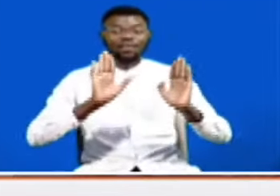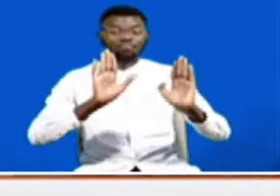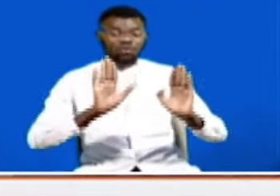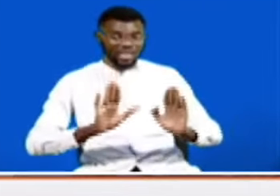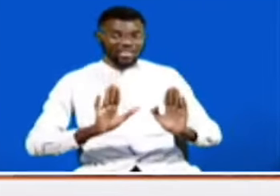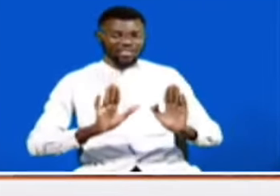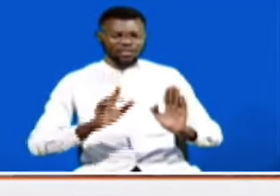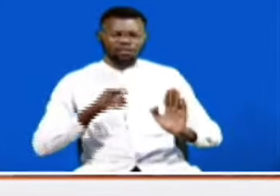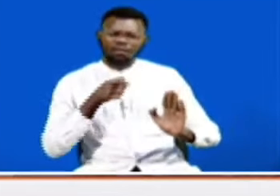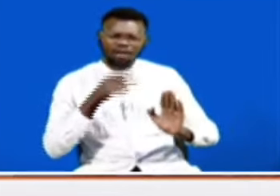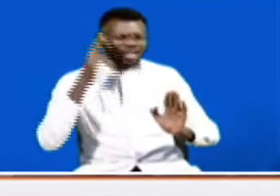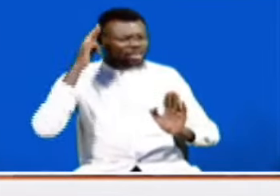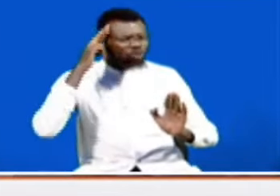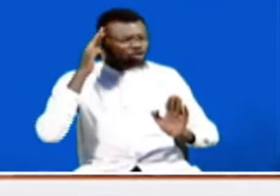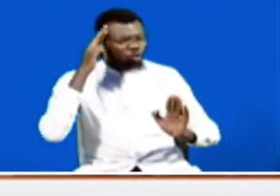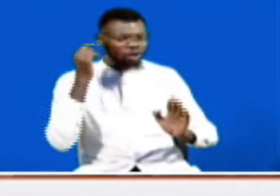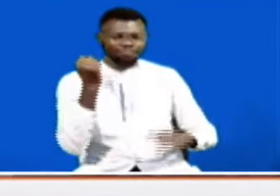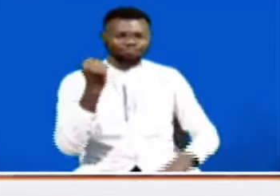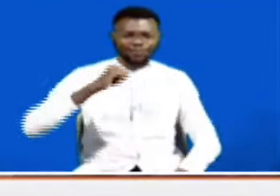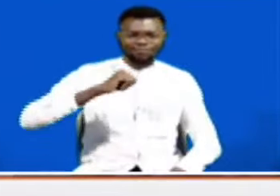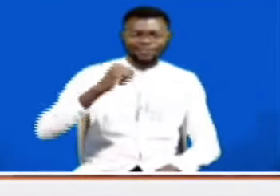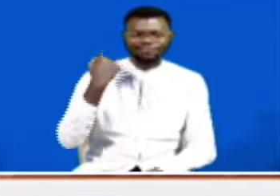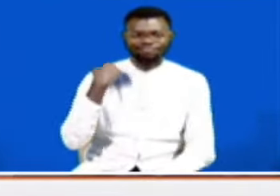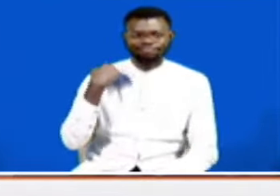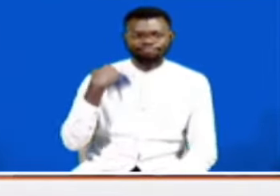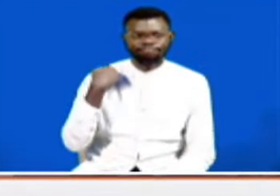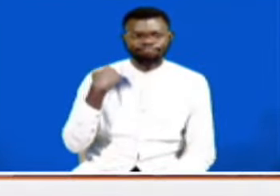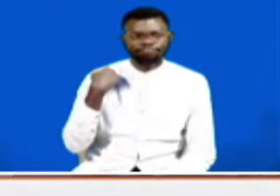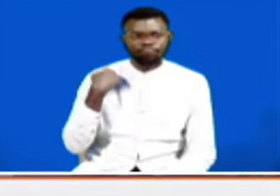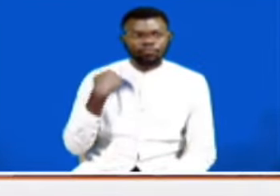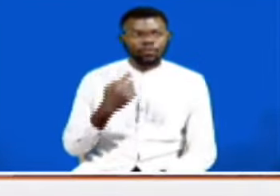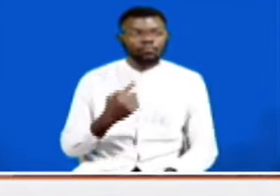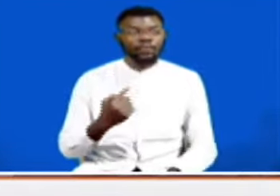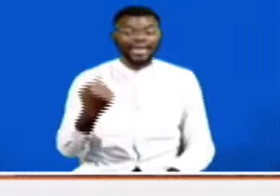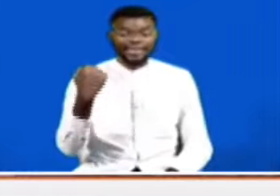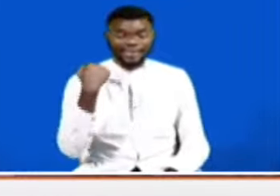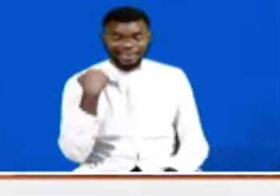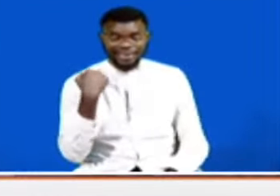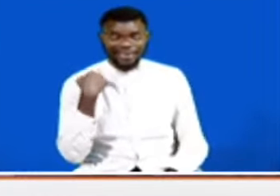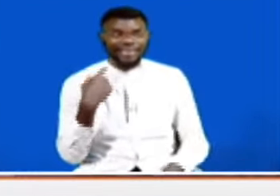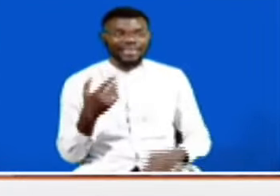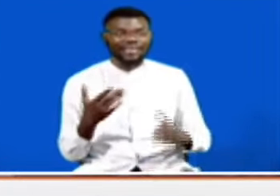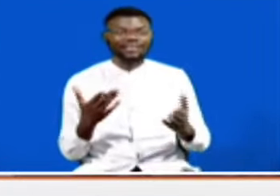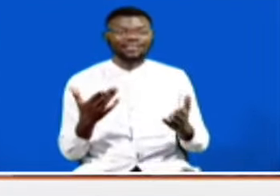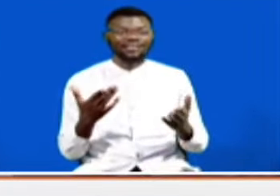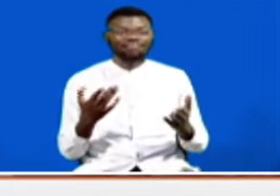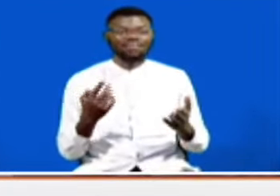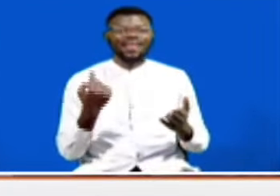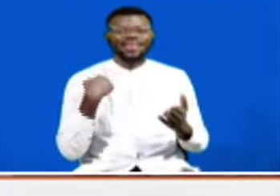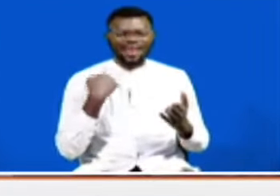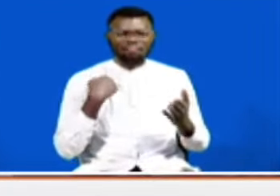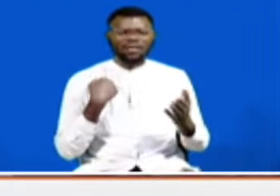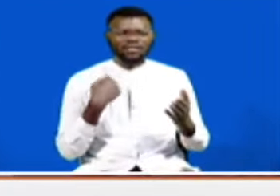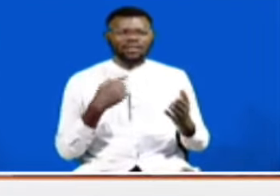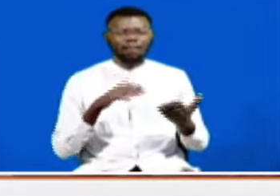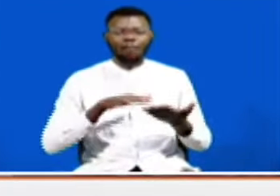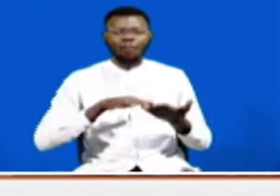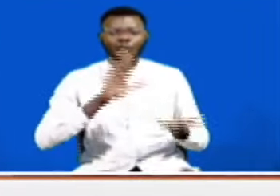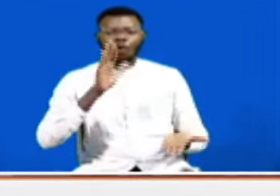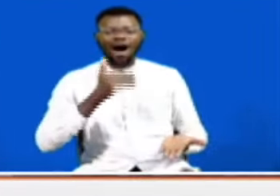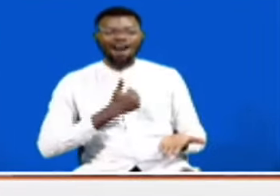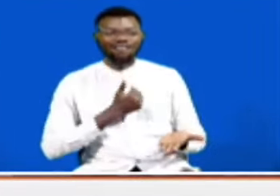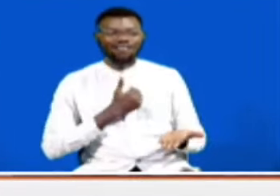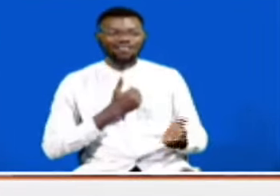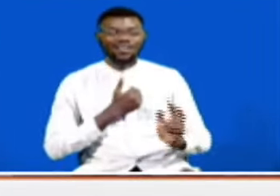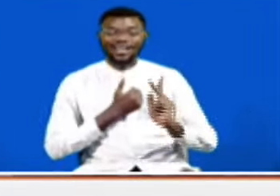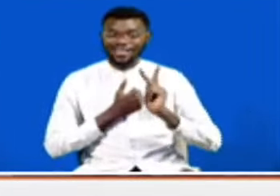work out, by yesterday, of course the numbers had come to play, and so they had their way in terms of the